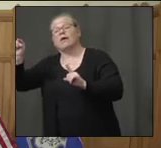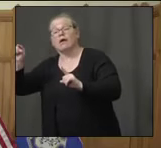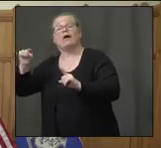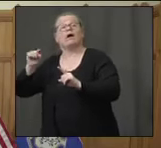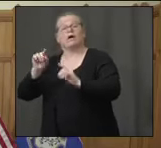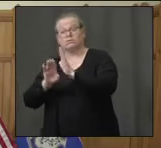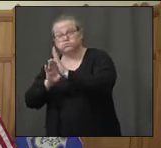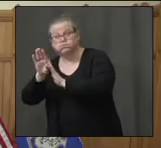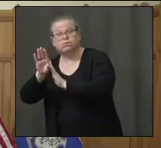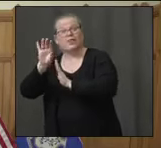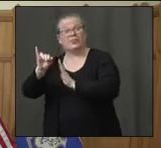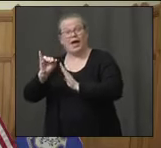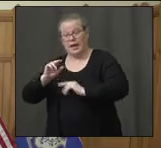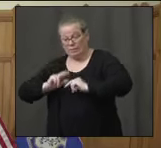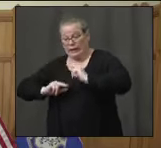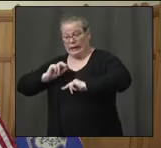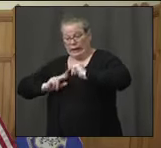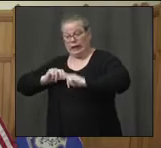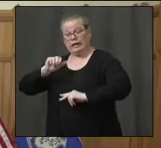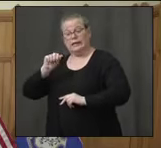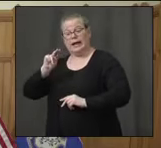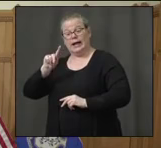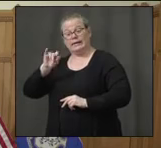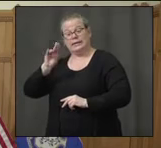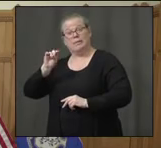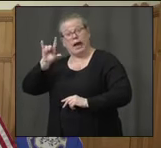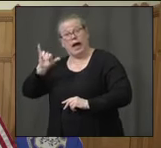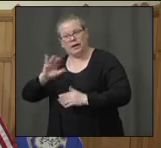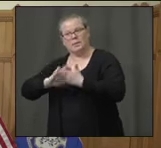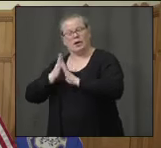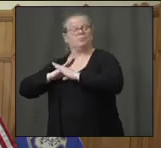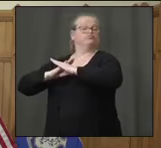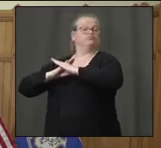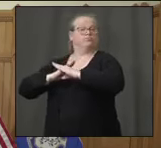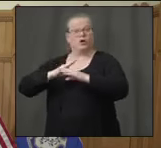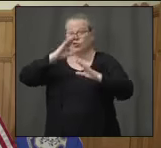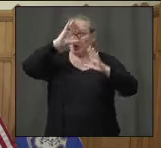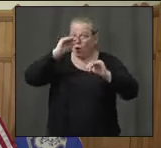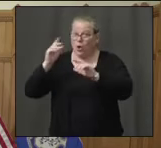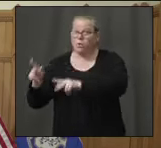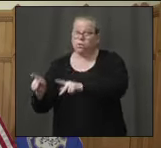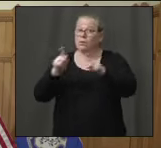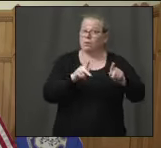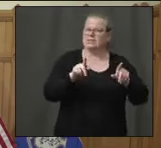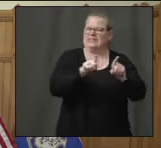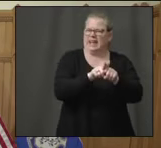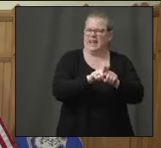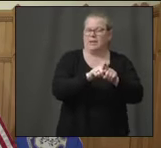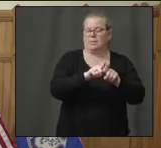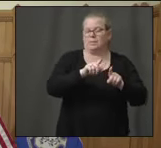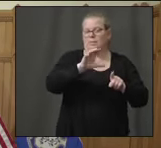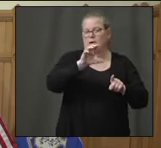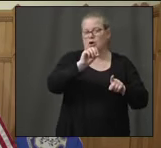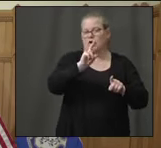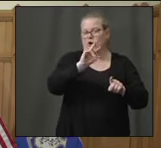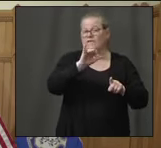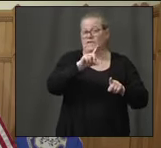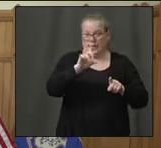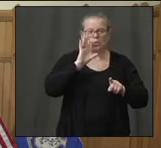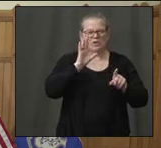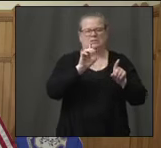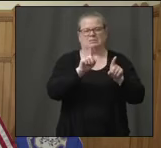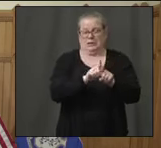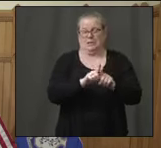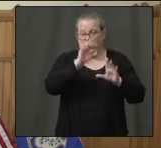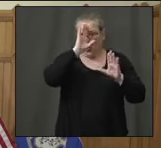So just to follow up then, how many tests we hear Dr. Carter, the state epidemiologist, saying we need to test